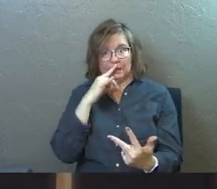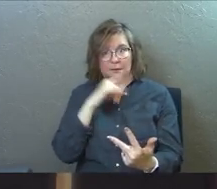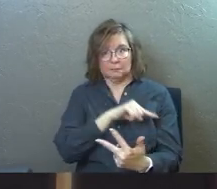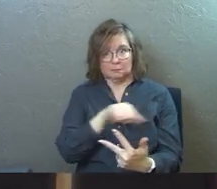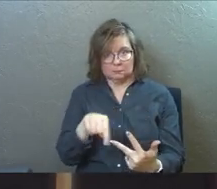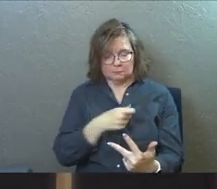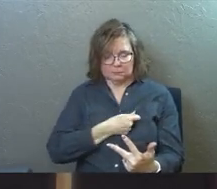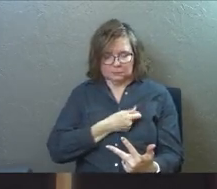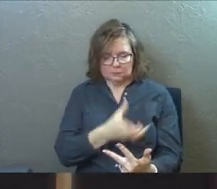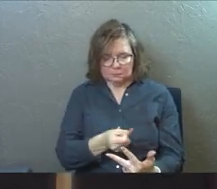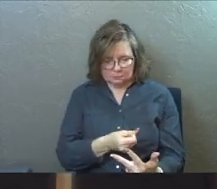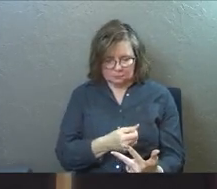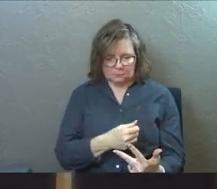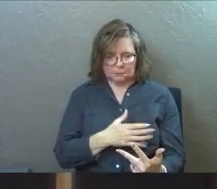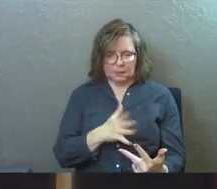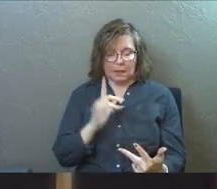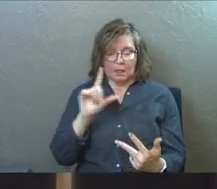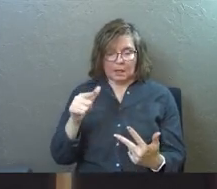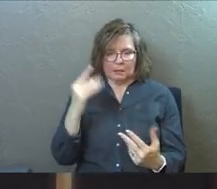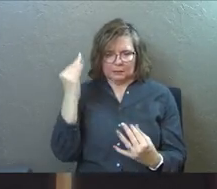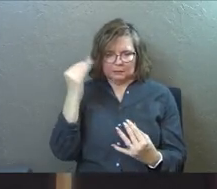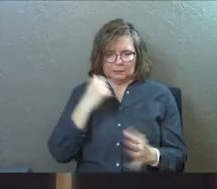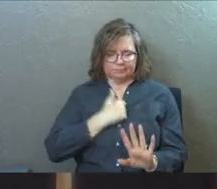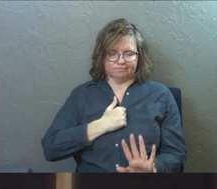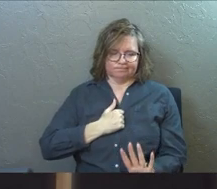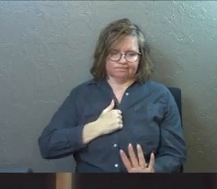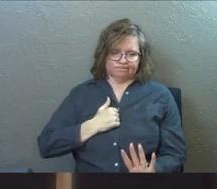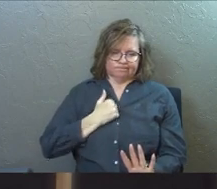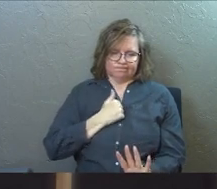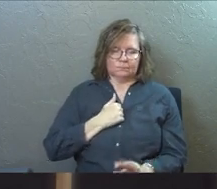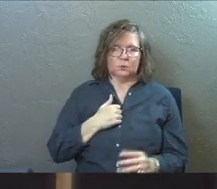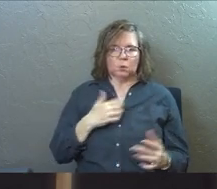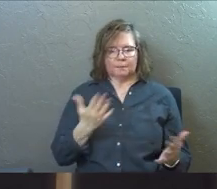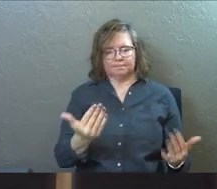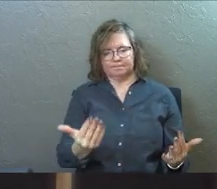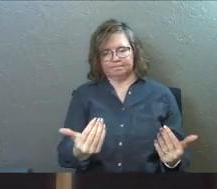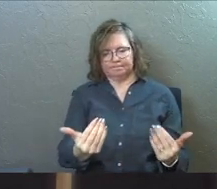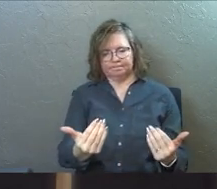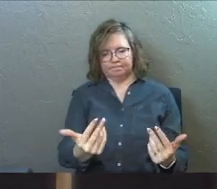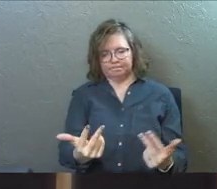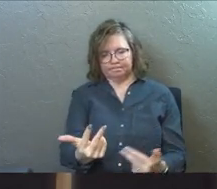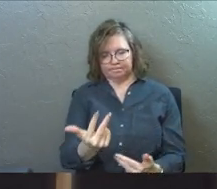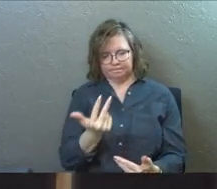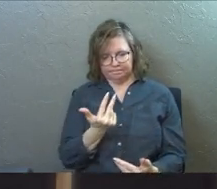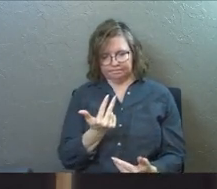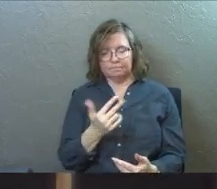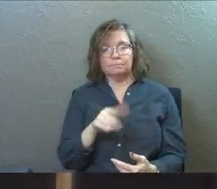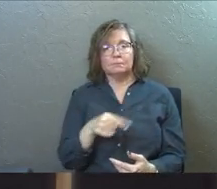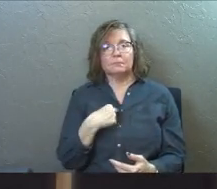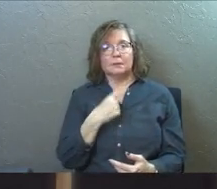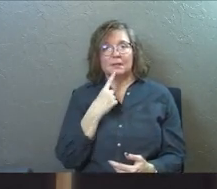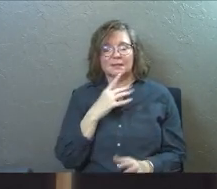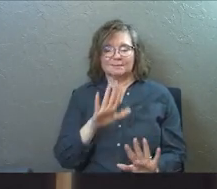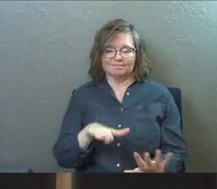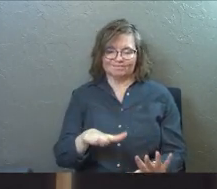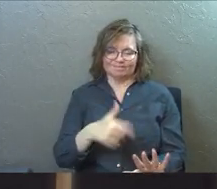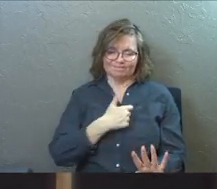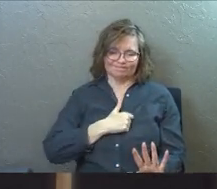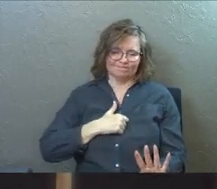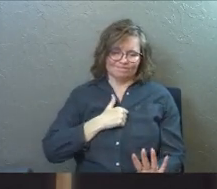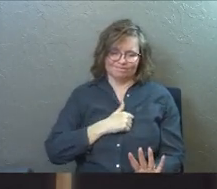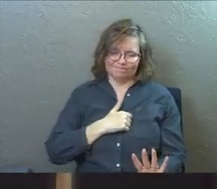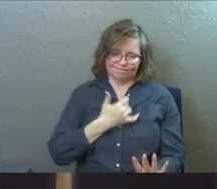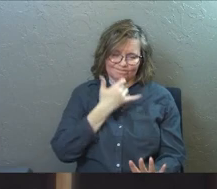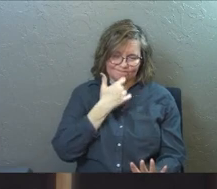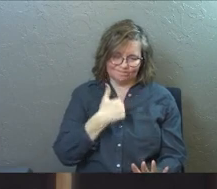And once everything calmed down, she gathered the three of them together and she owned what she had